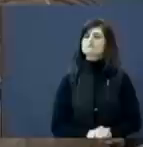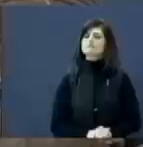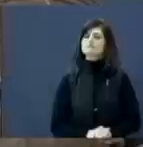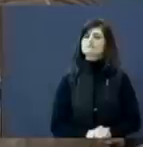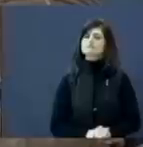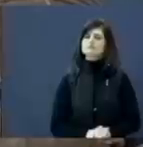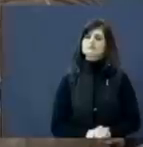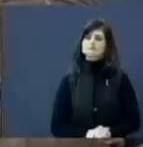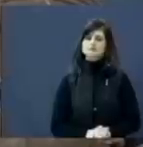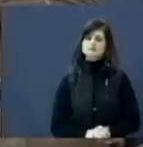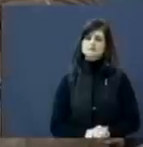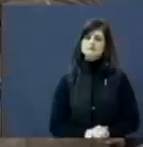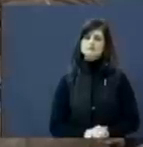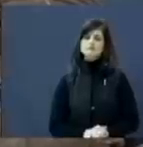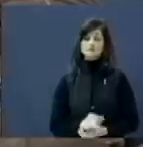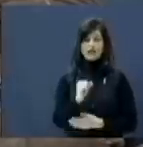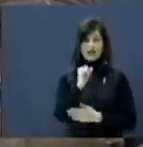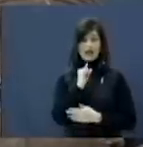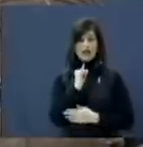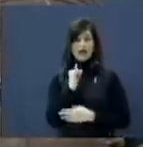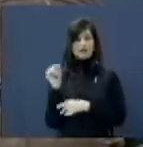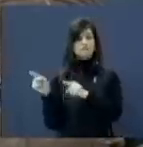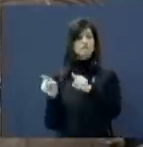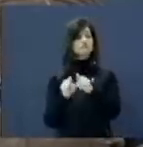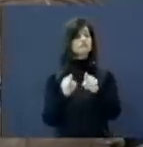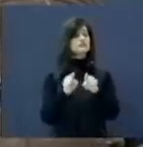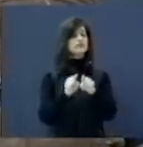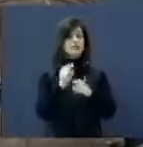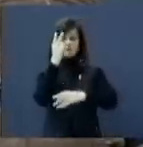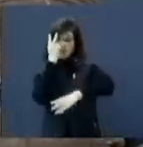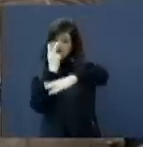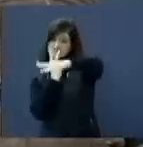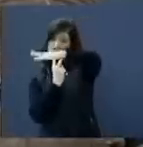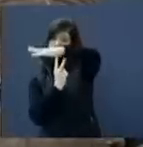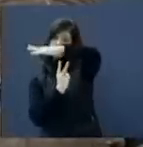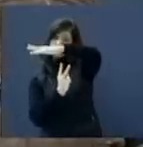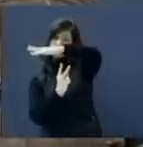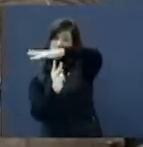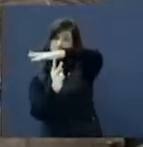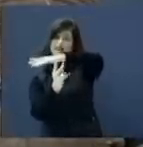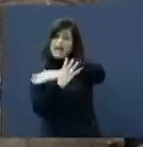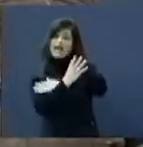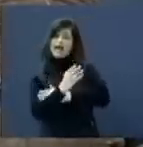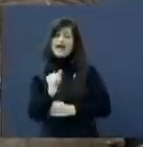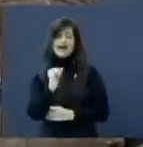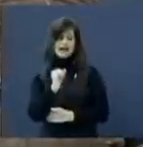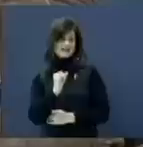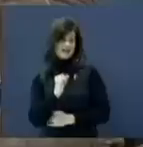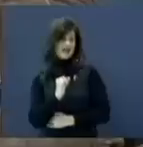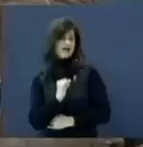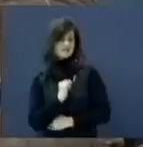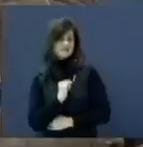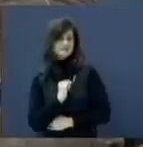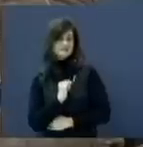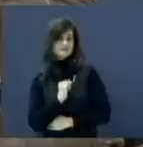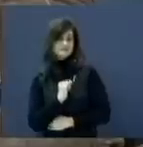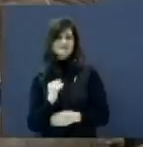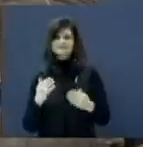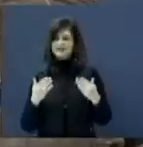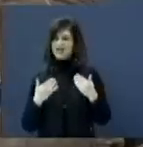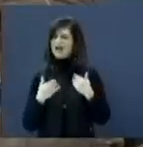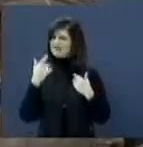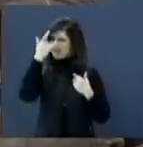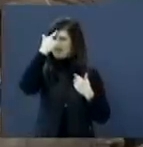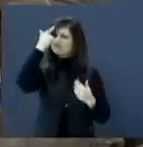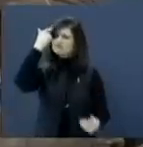I've had visions Oh, and I've had